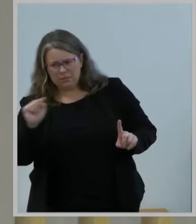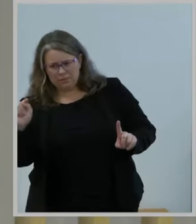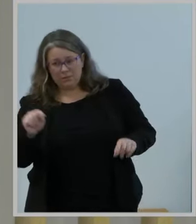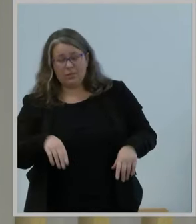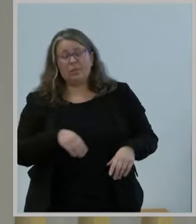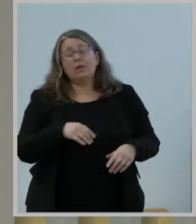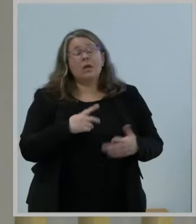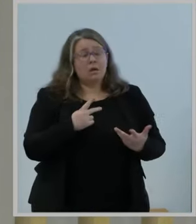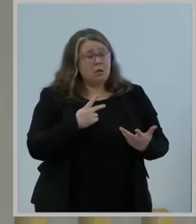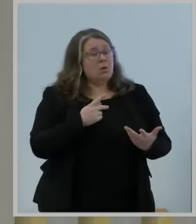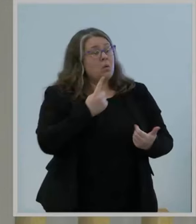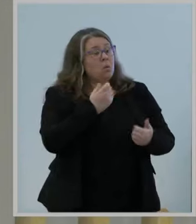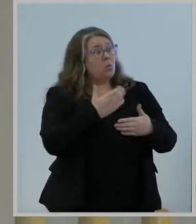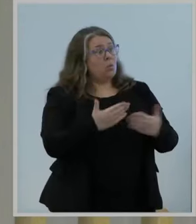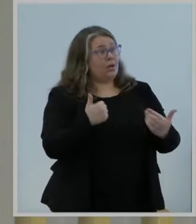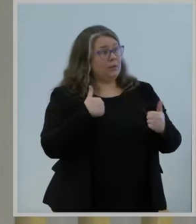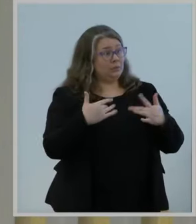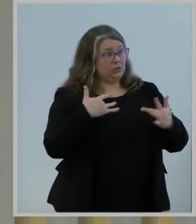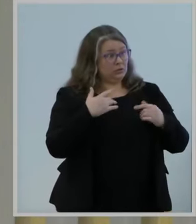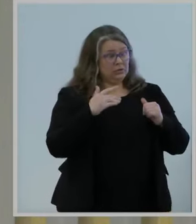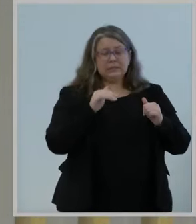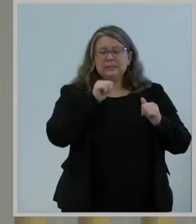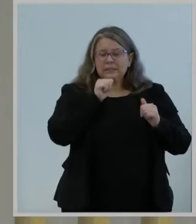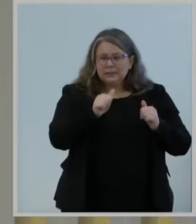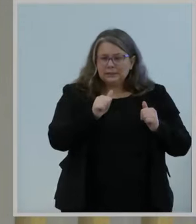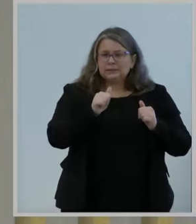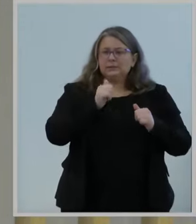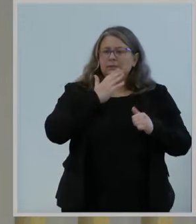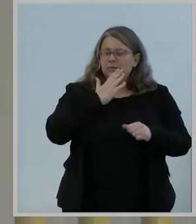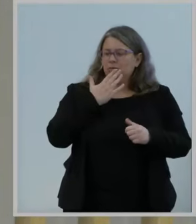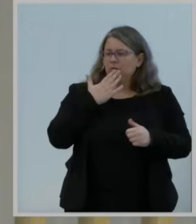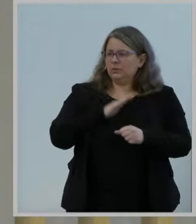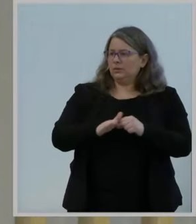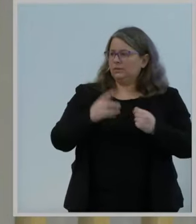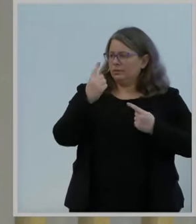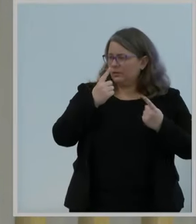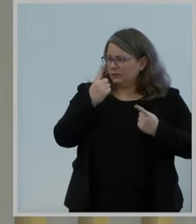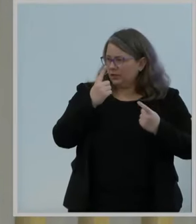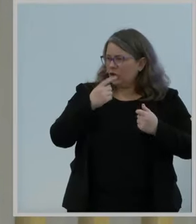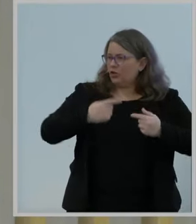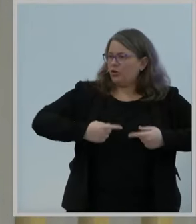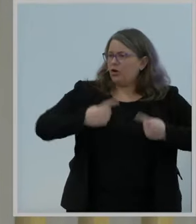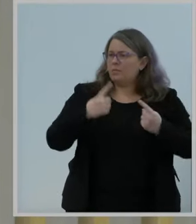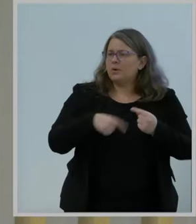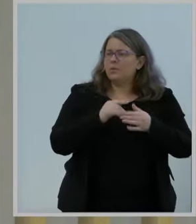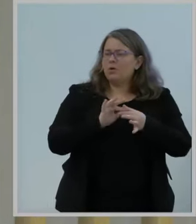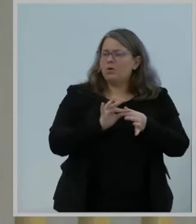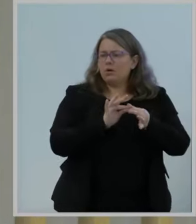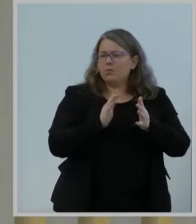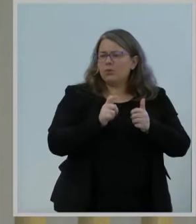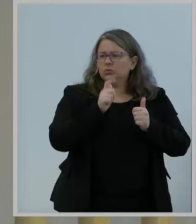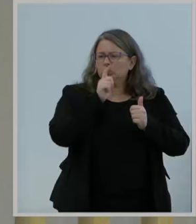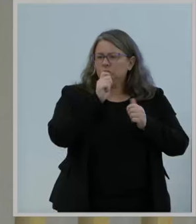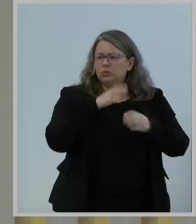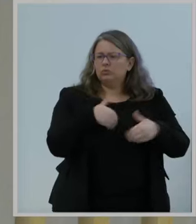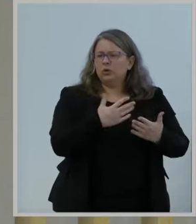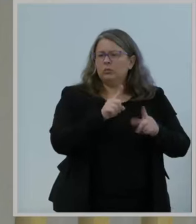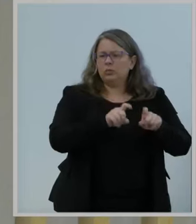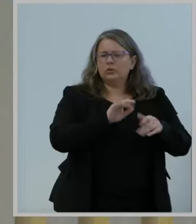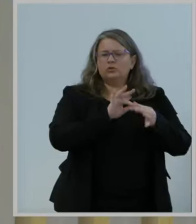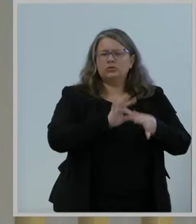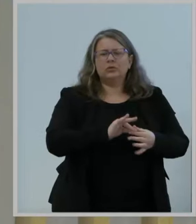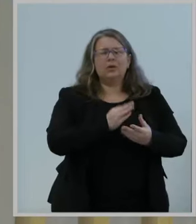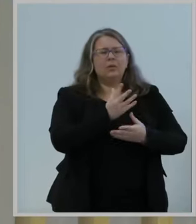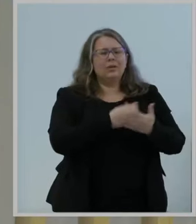that it does not give adequate consideration to many of the arguments made by commentators who raise concerns about lack of access to crucial data that informs those simulations